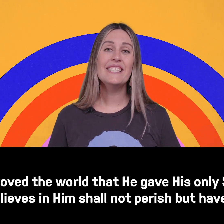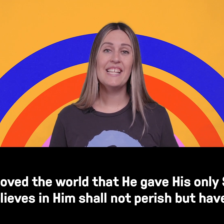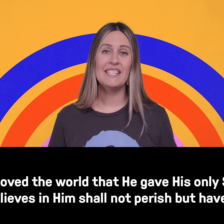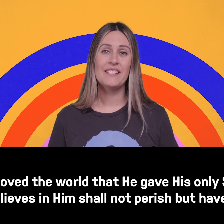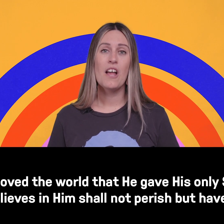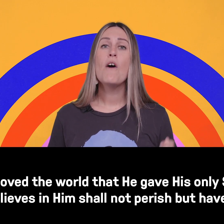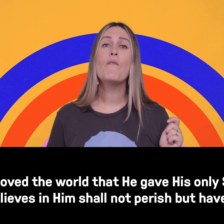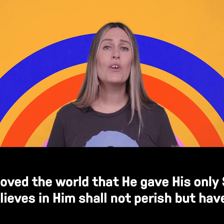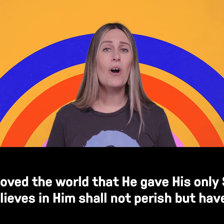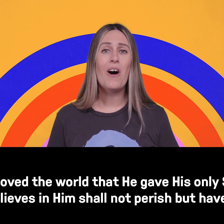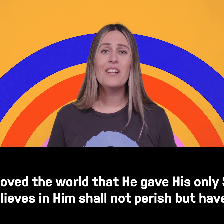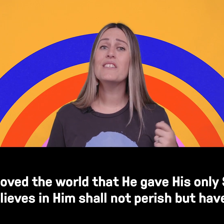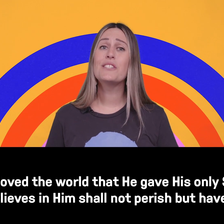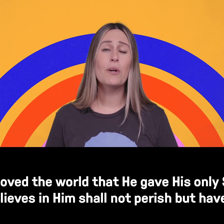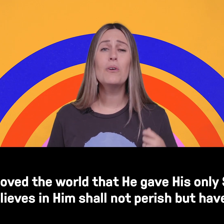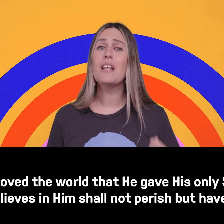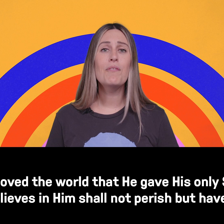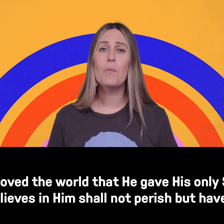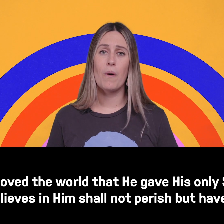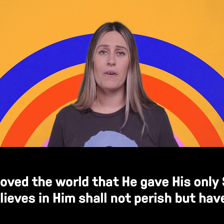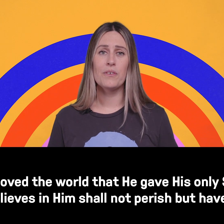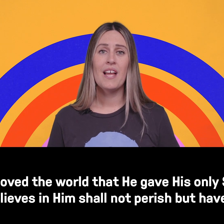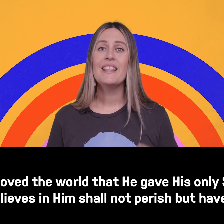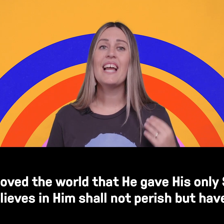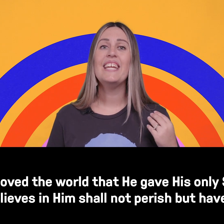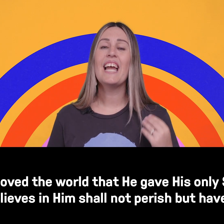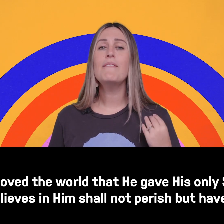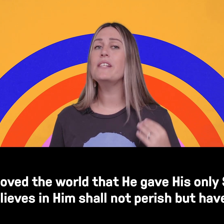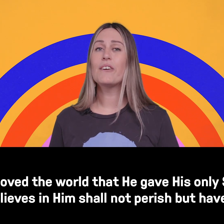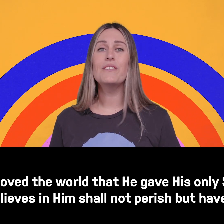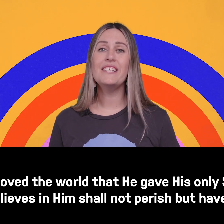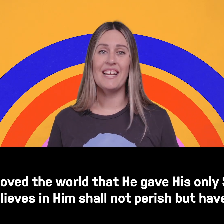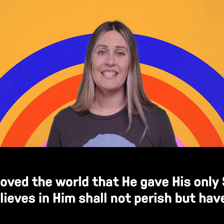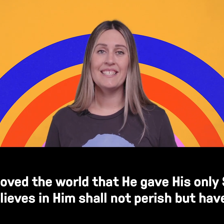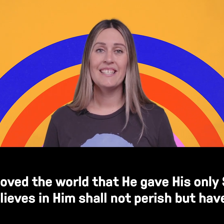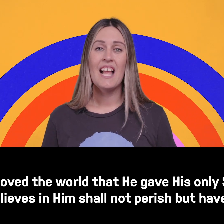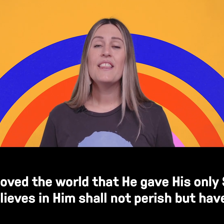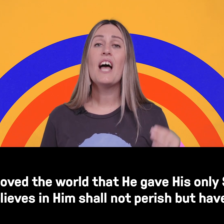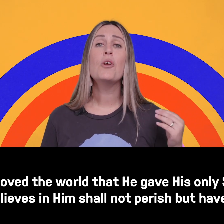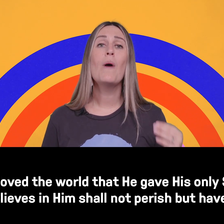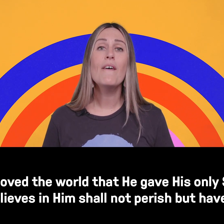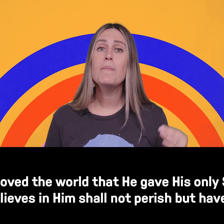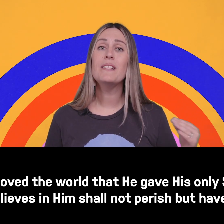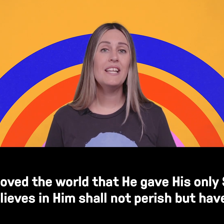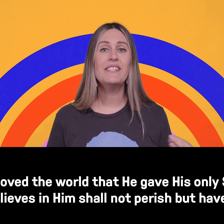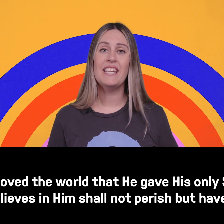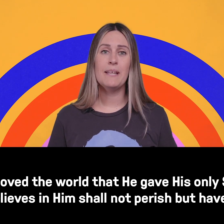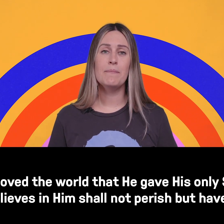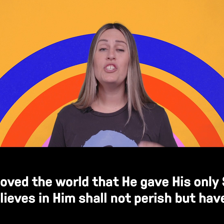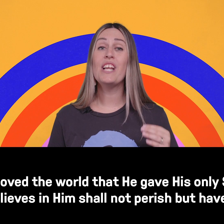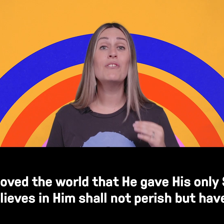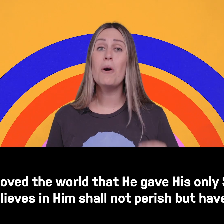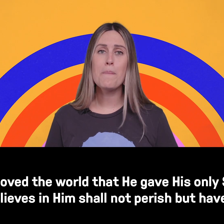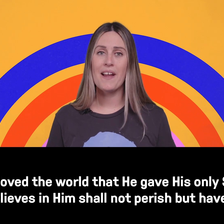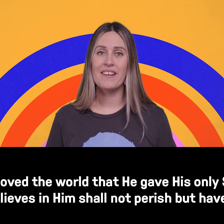It says, For God so loved the world that He gave His only Son, that whoever believes in